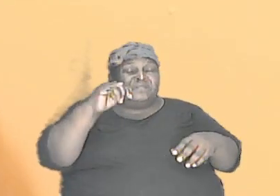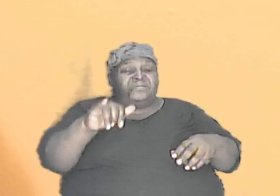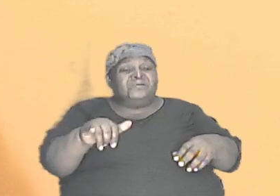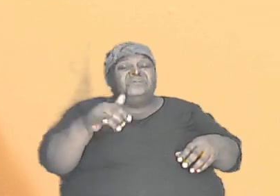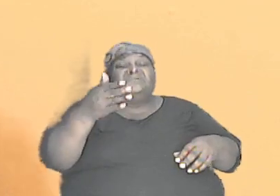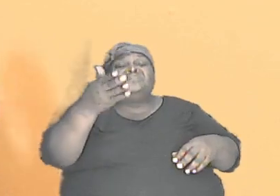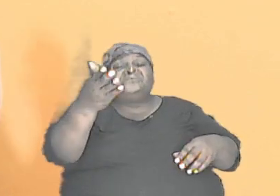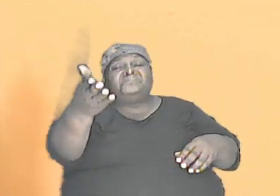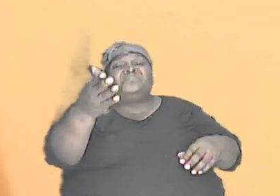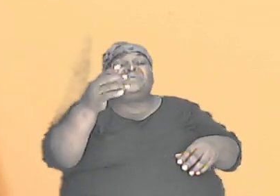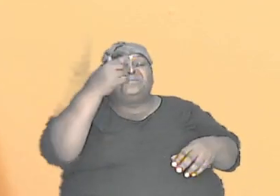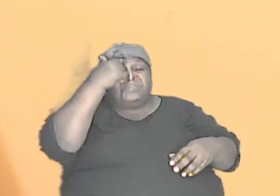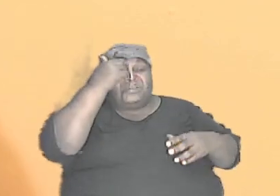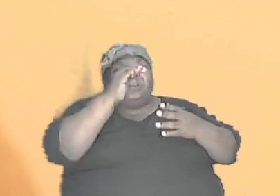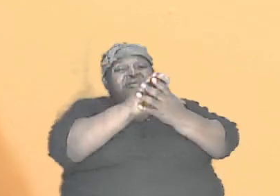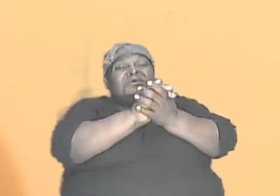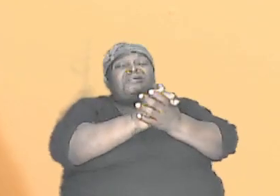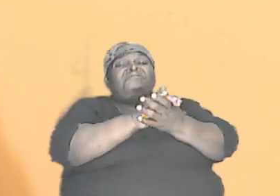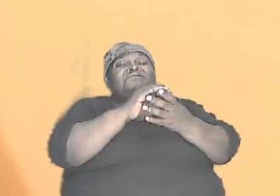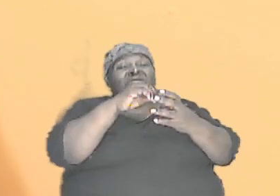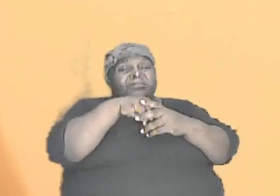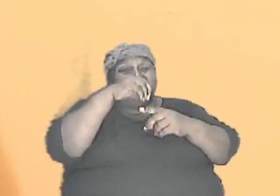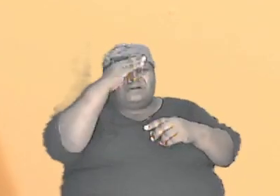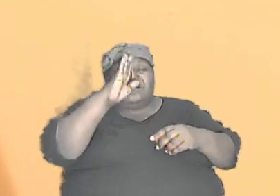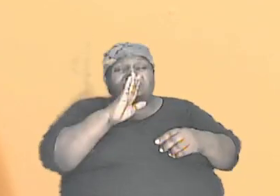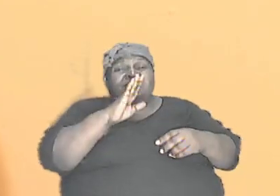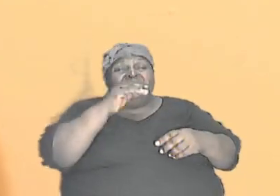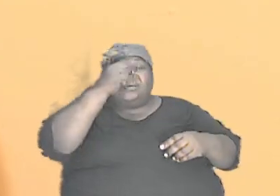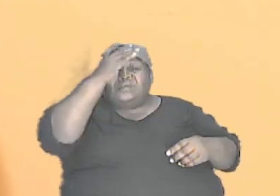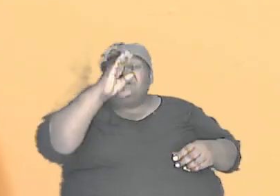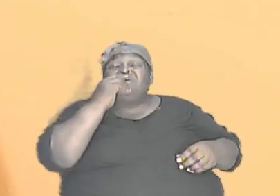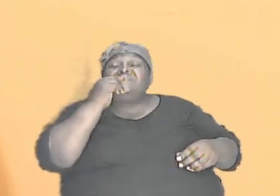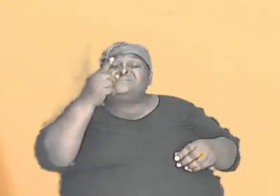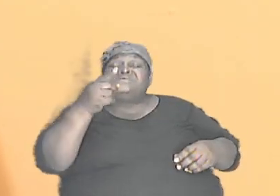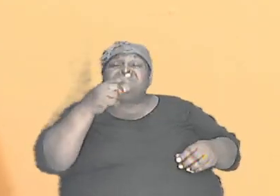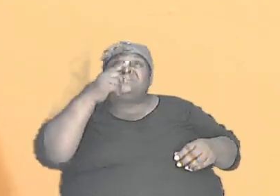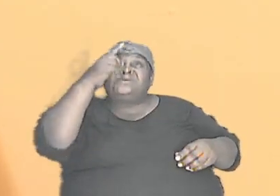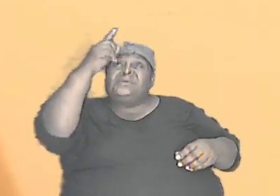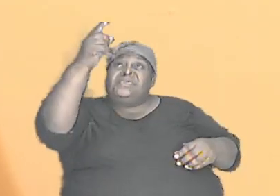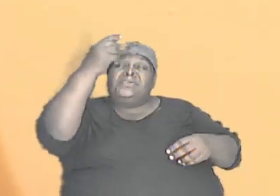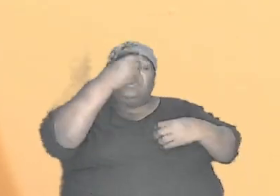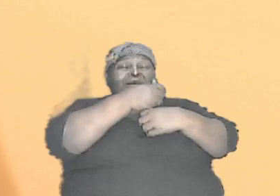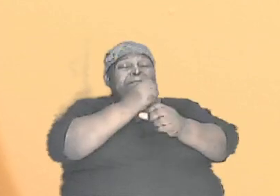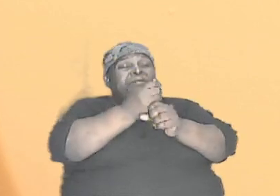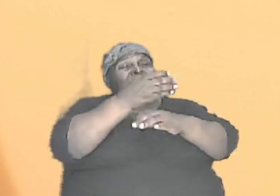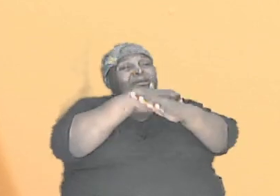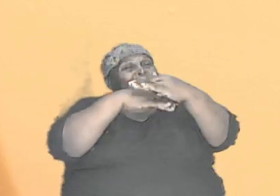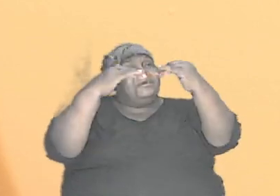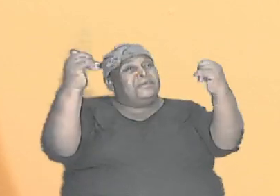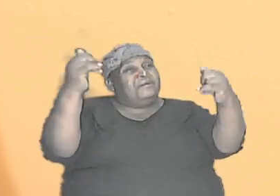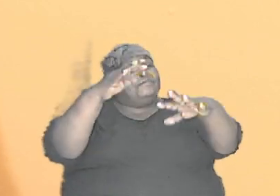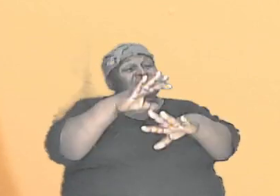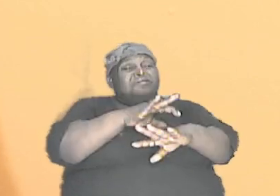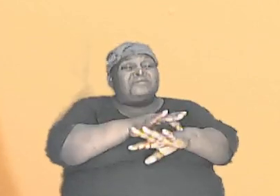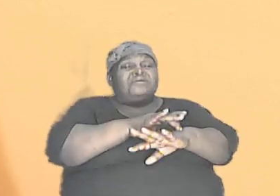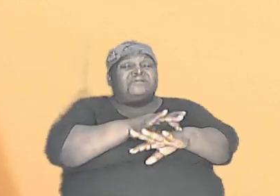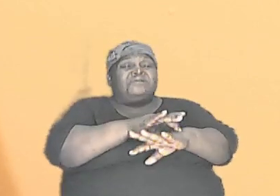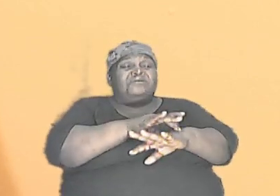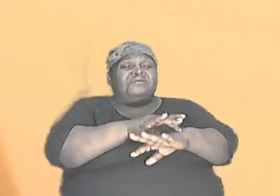in the God view that He made the heavens and the earth. And if we are not careful, as I have said